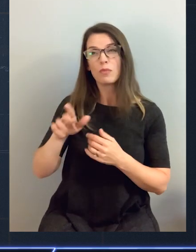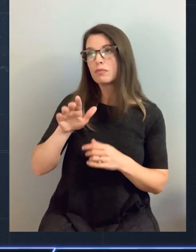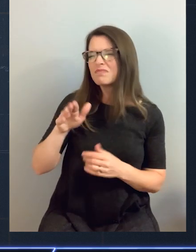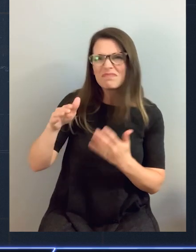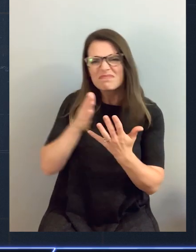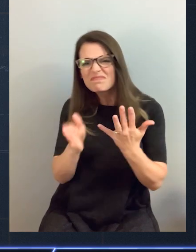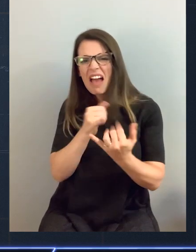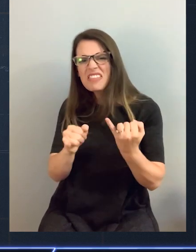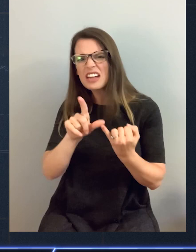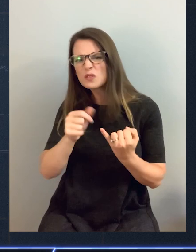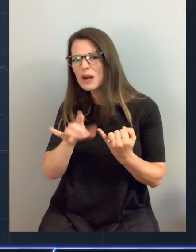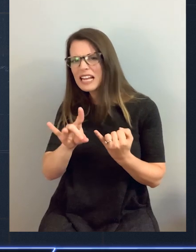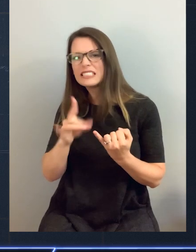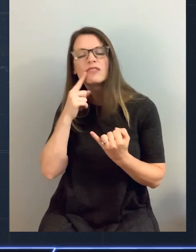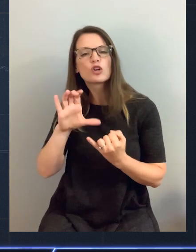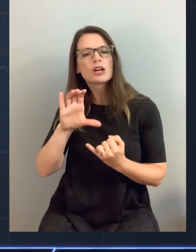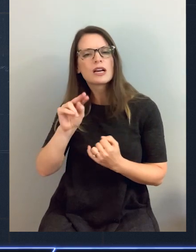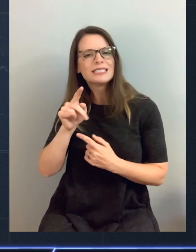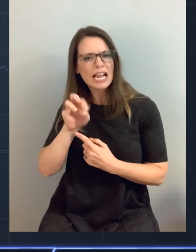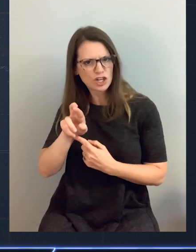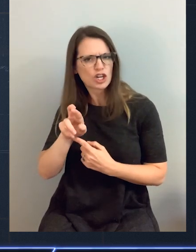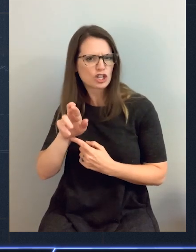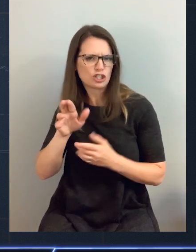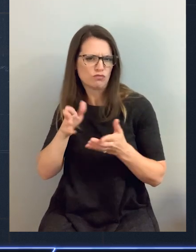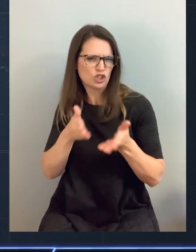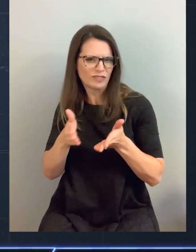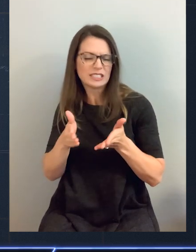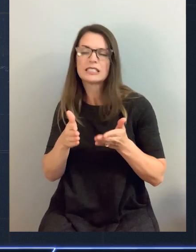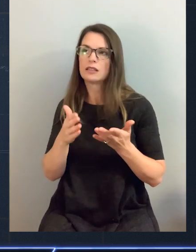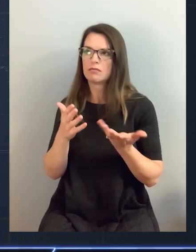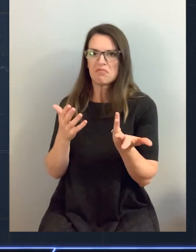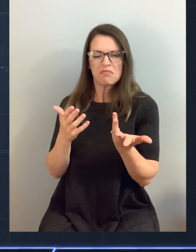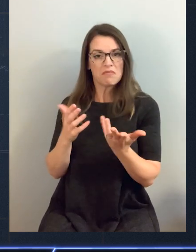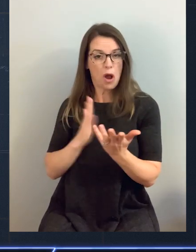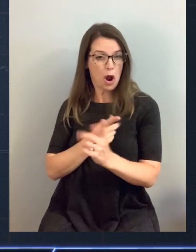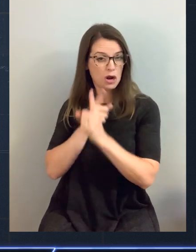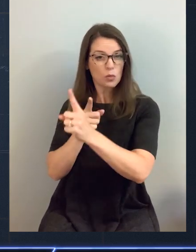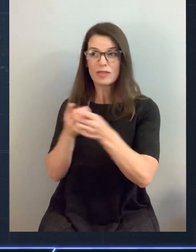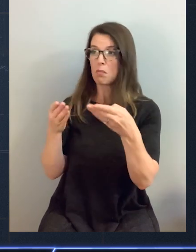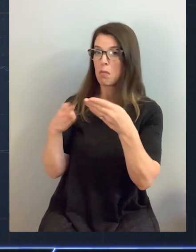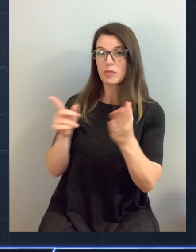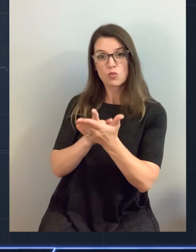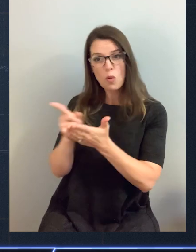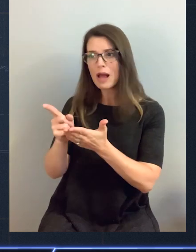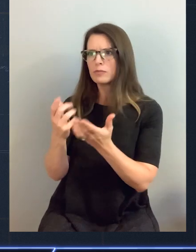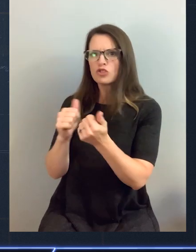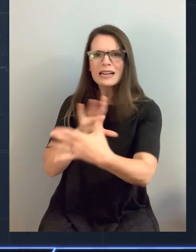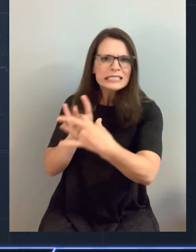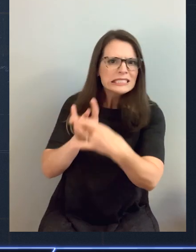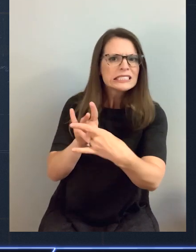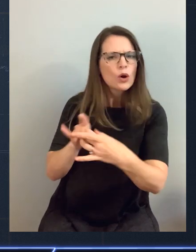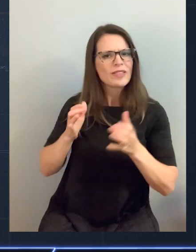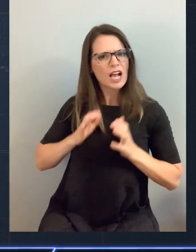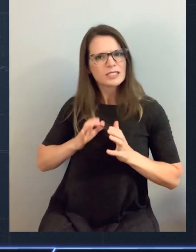2018 for the AWS Container Services. Our hope was that this was going to help us to get closer to our customers and to be a bit